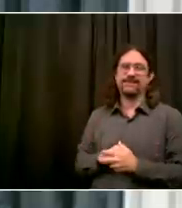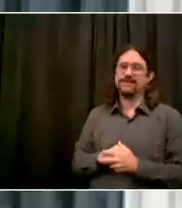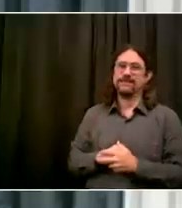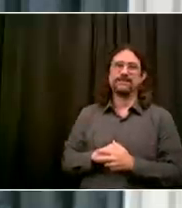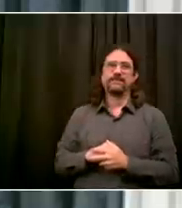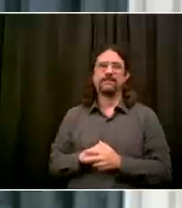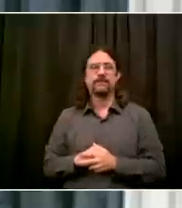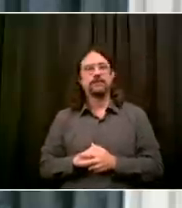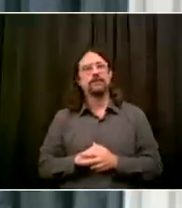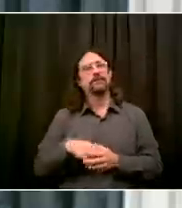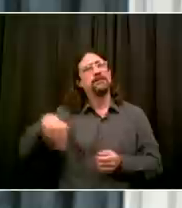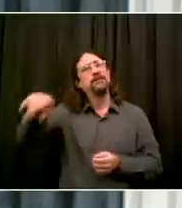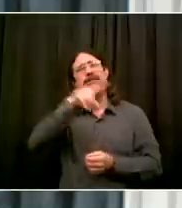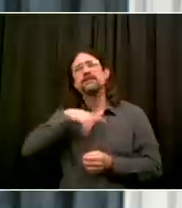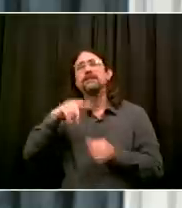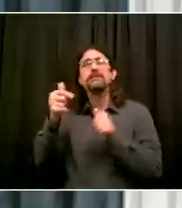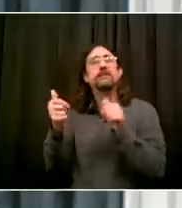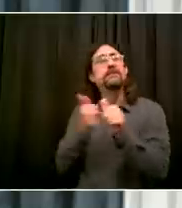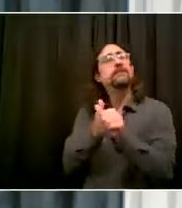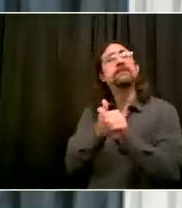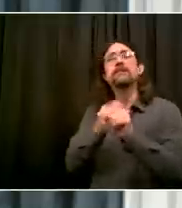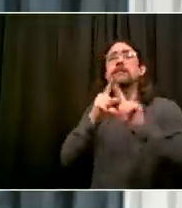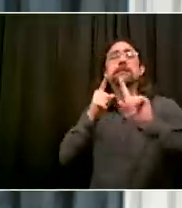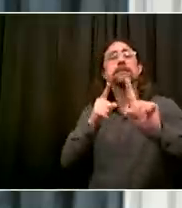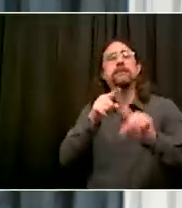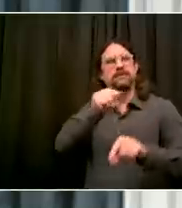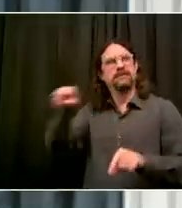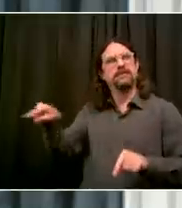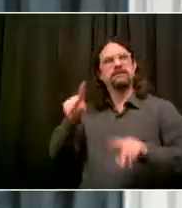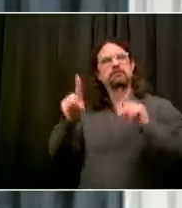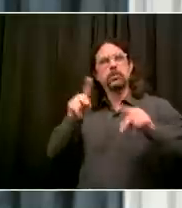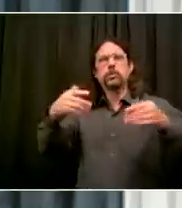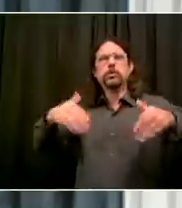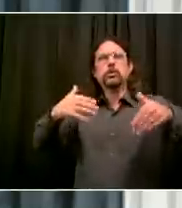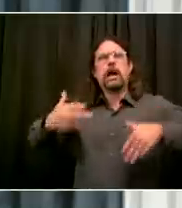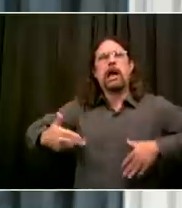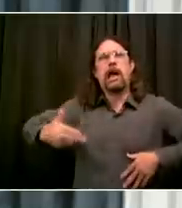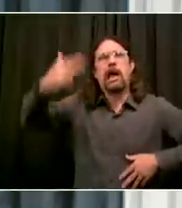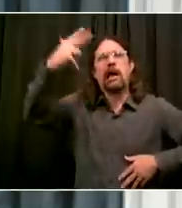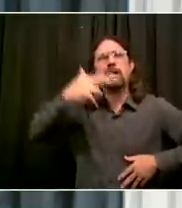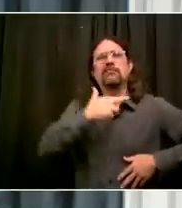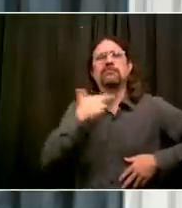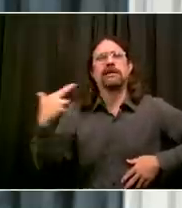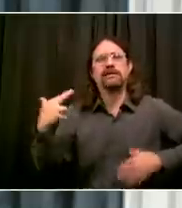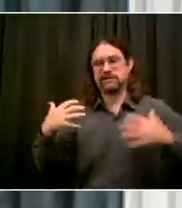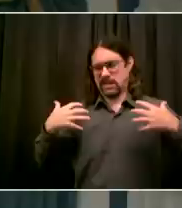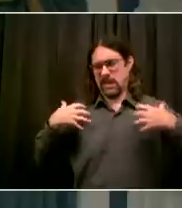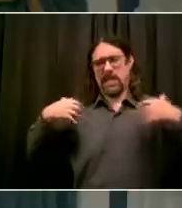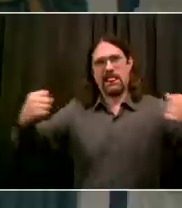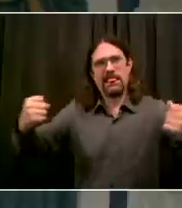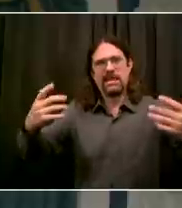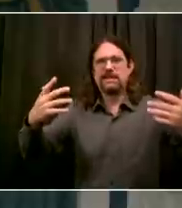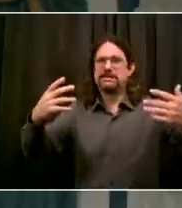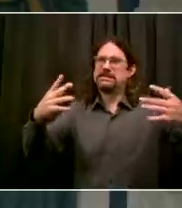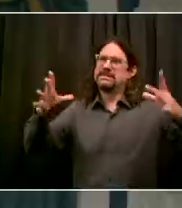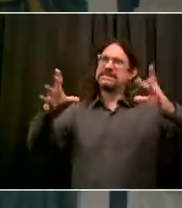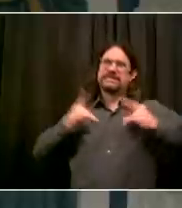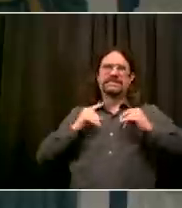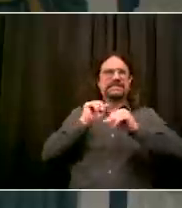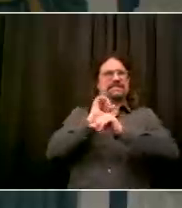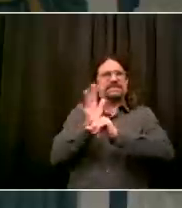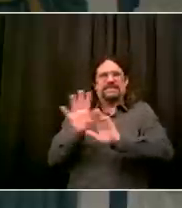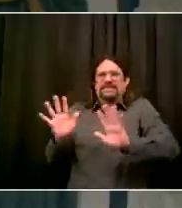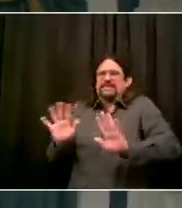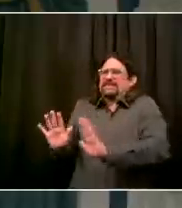efforts around ensuring that testing is as widespread and available as possible. Thank you. Next up is